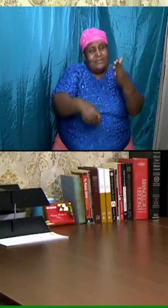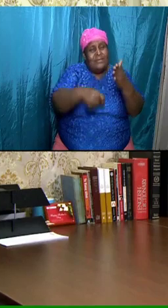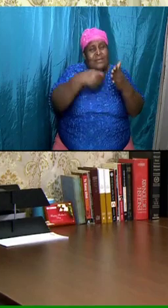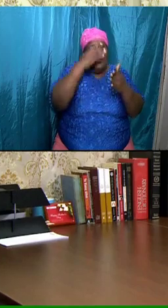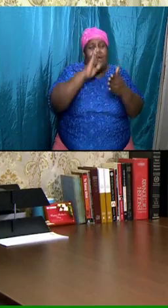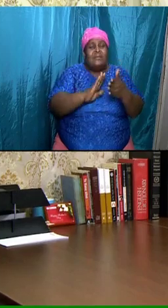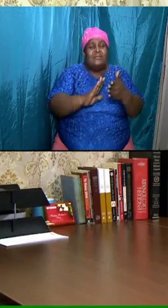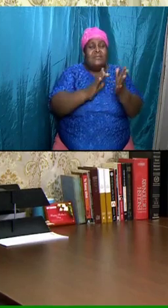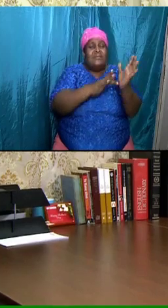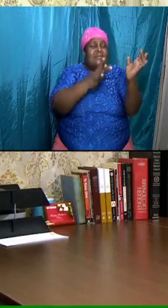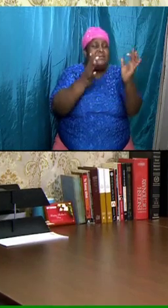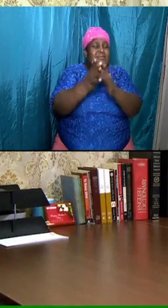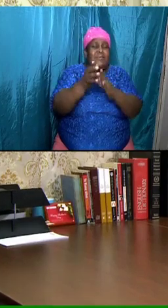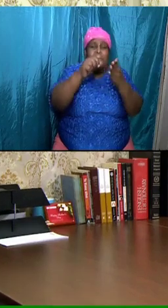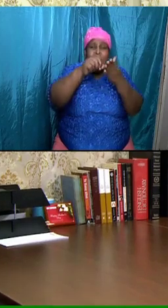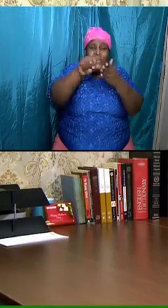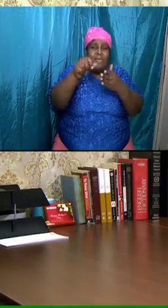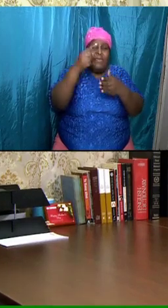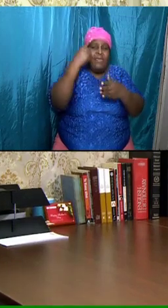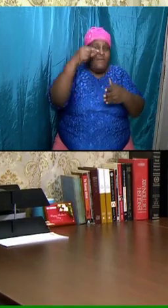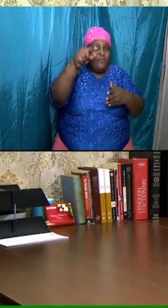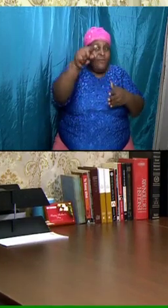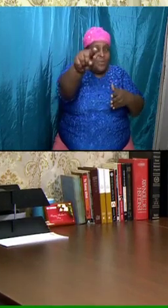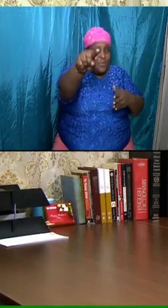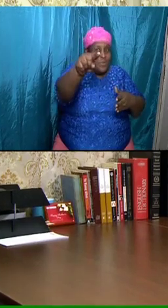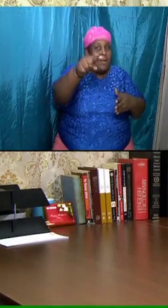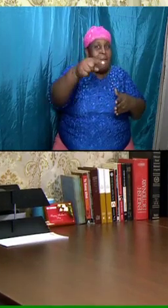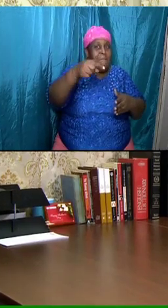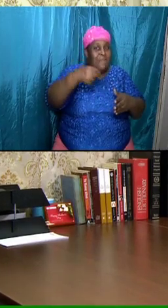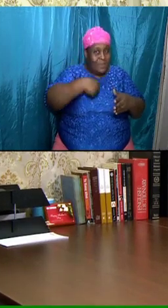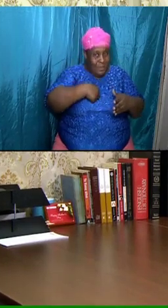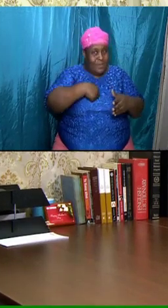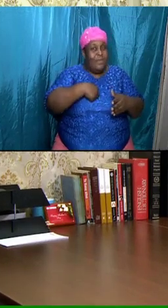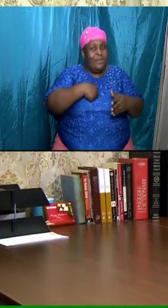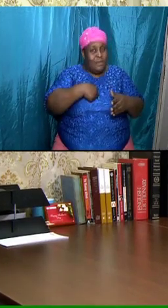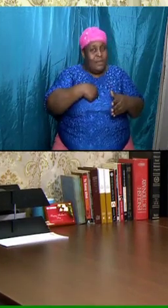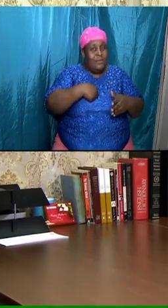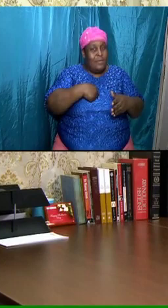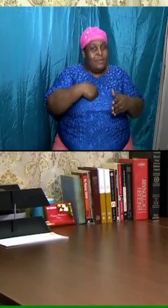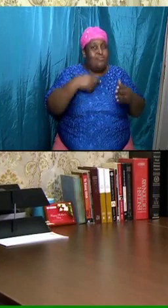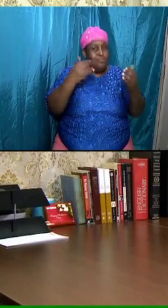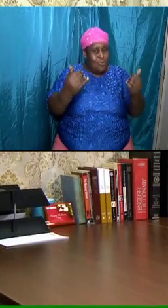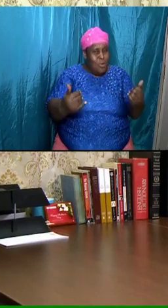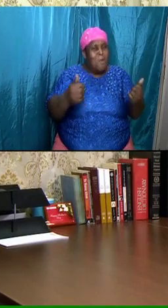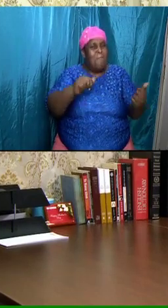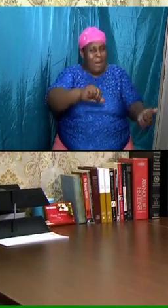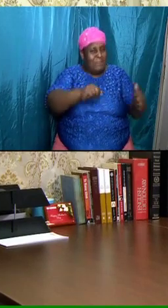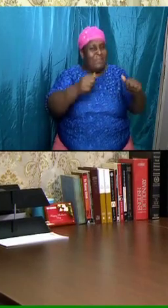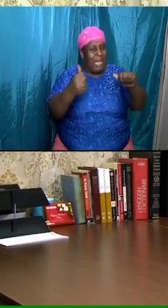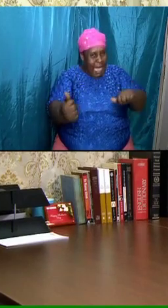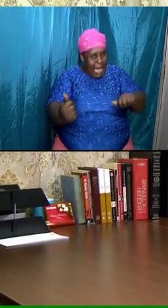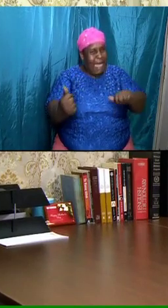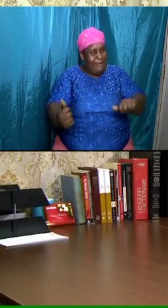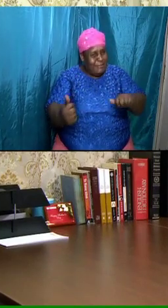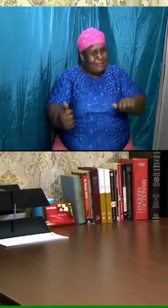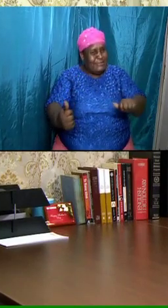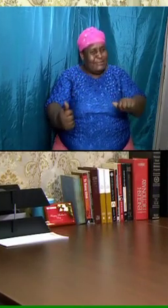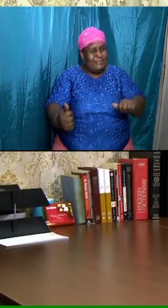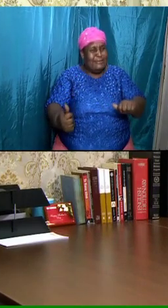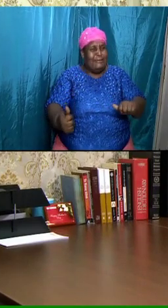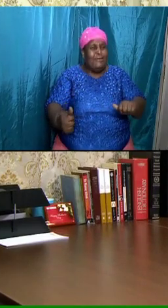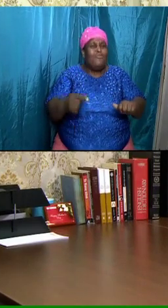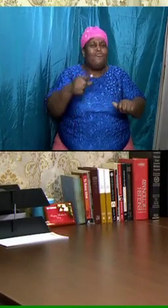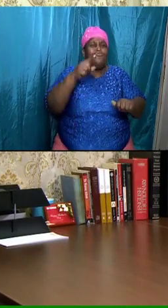it so we are engaged to him right now and we are in the fields we are after he did the engagement